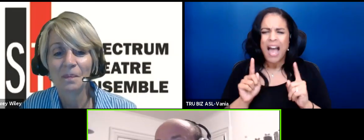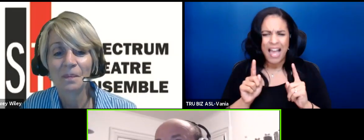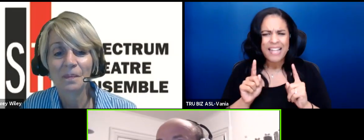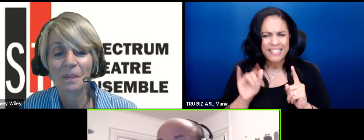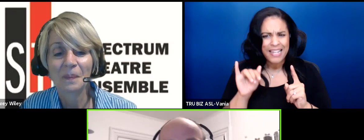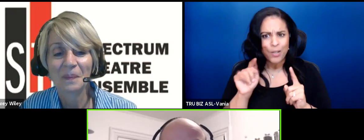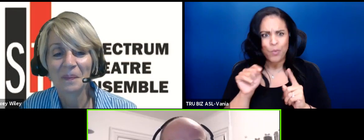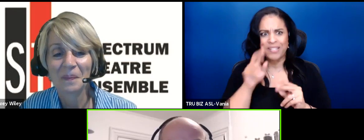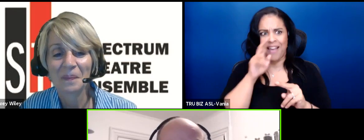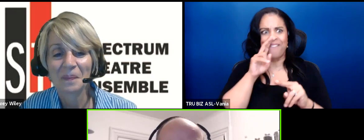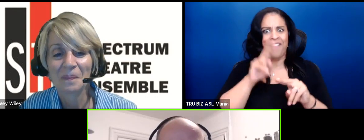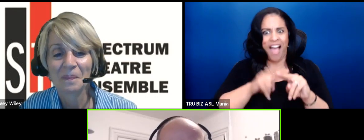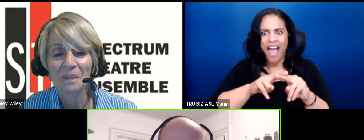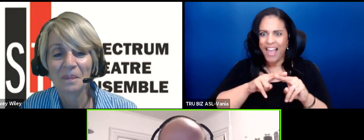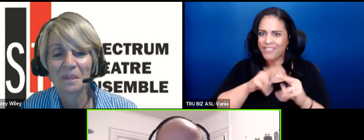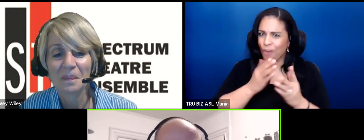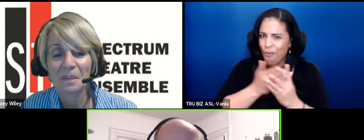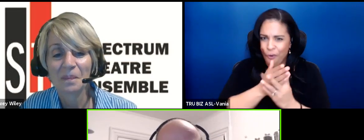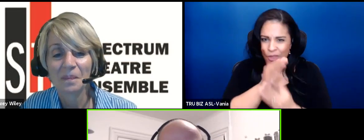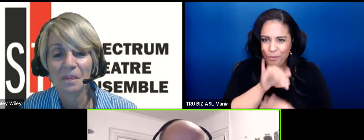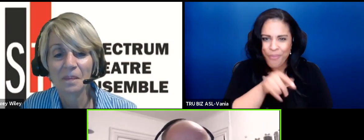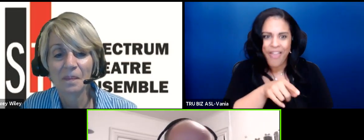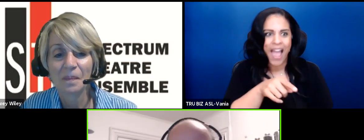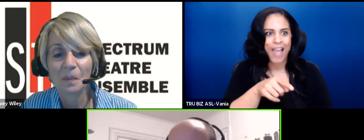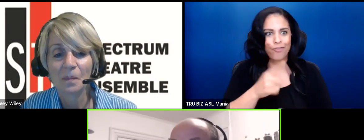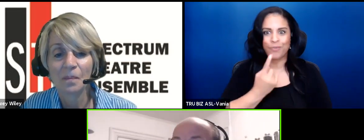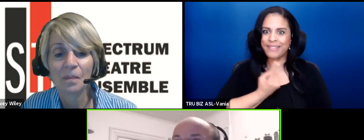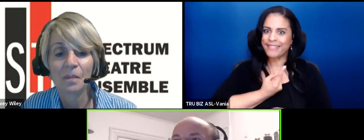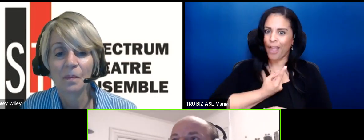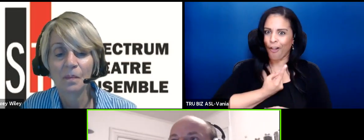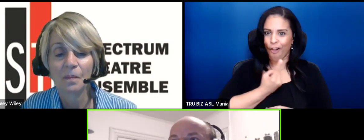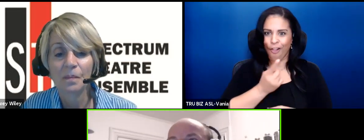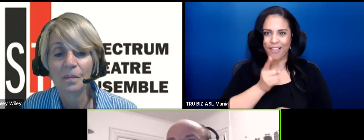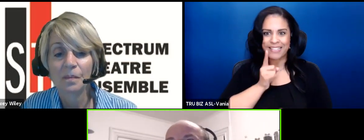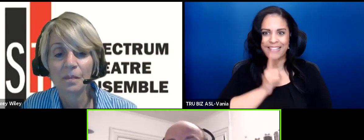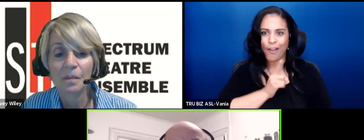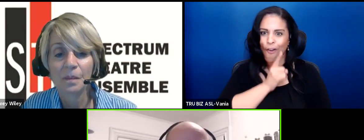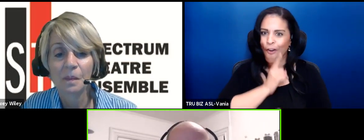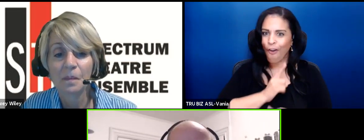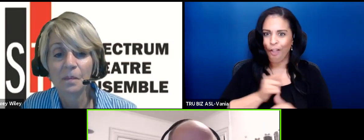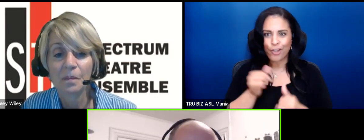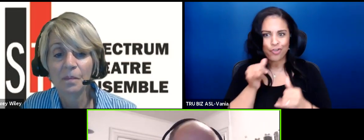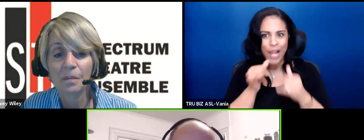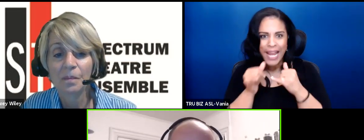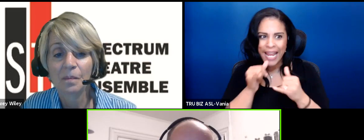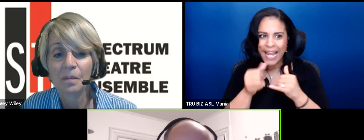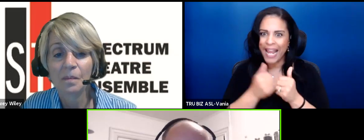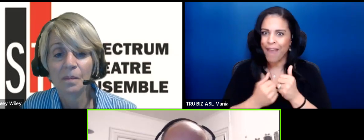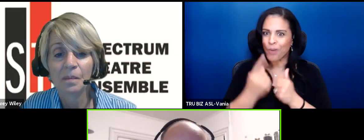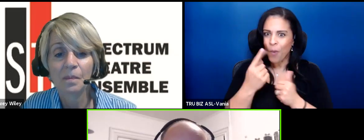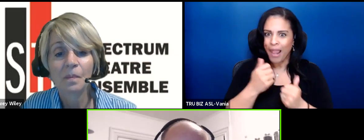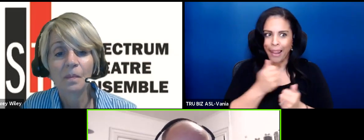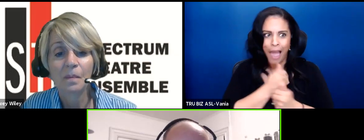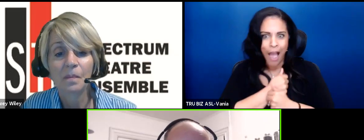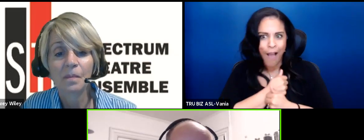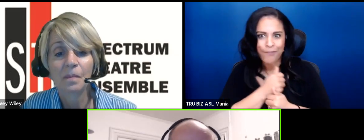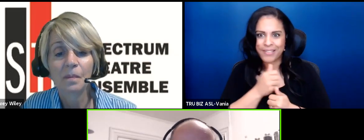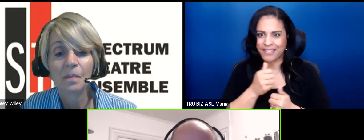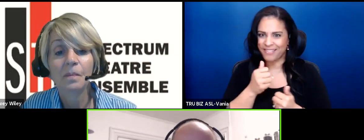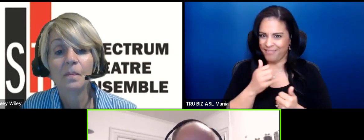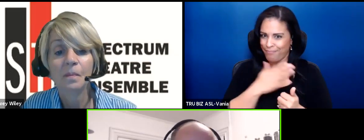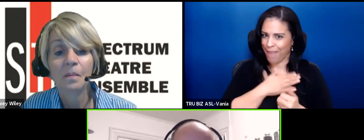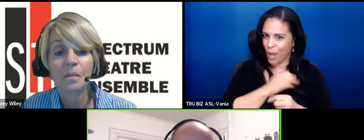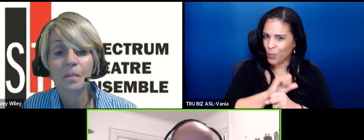a fun existence. You know it was you know you're a single guy. You're you're drinking back then. Everybody loves your work. So you know in the